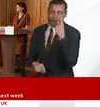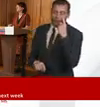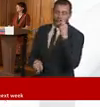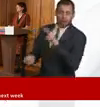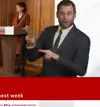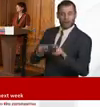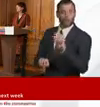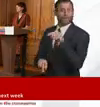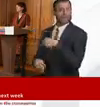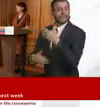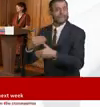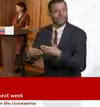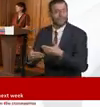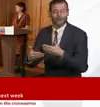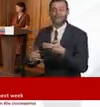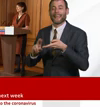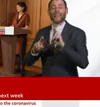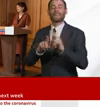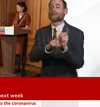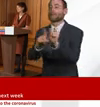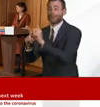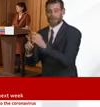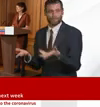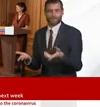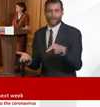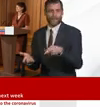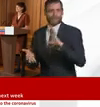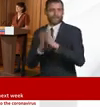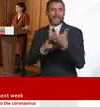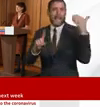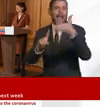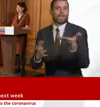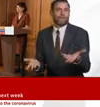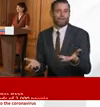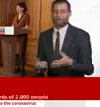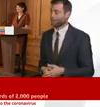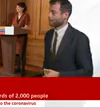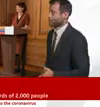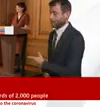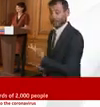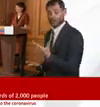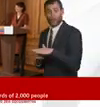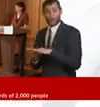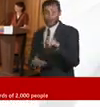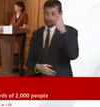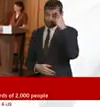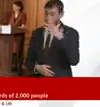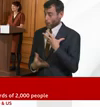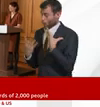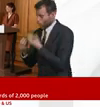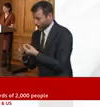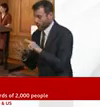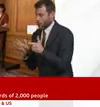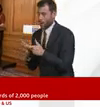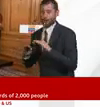will not all be working towards achieving our our outcome there you go make your choice and stick with it um very good